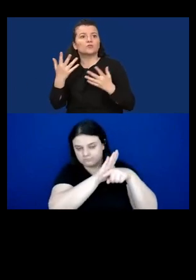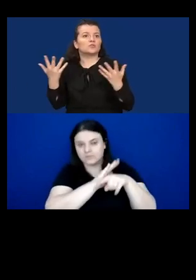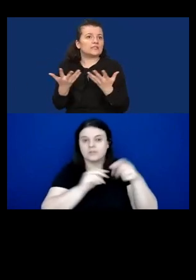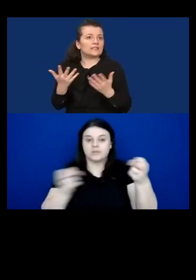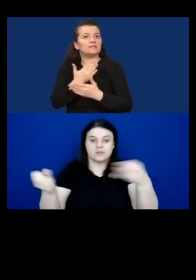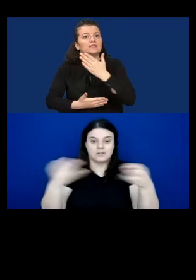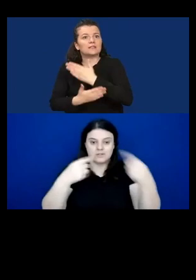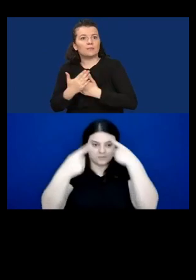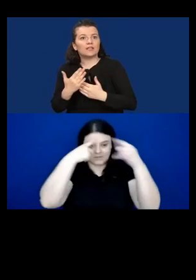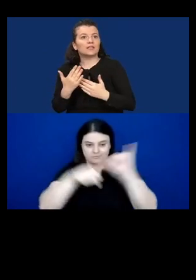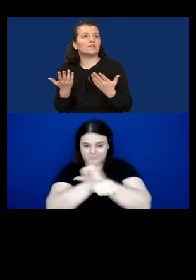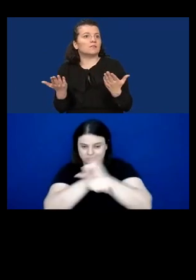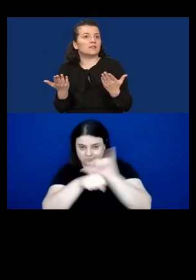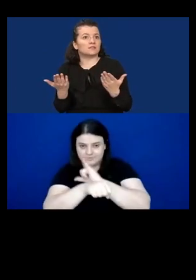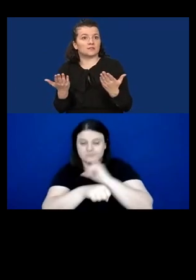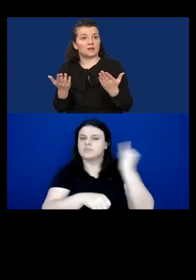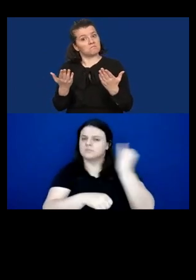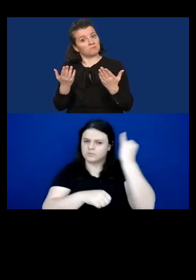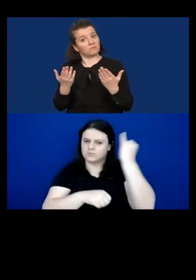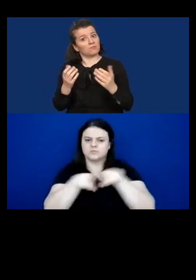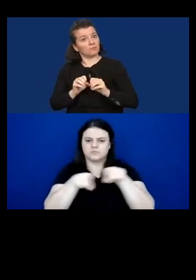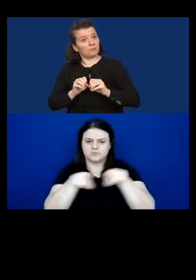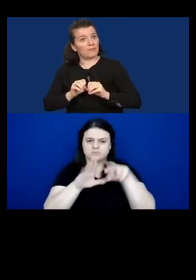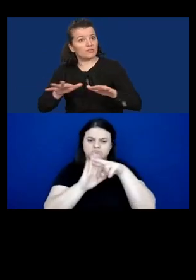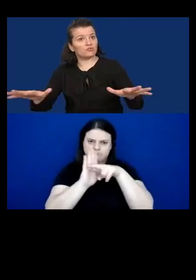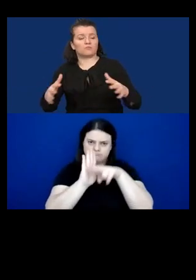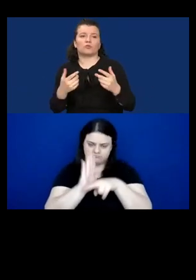and relevant regulatory frameworks.